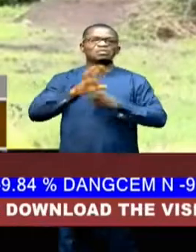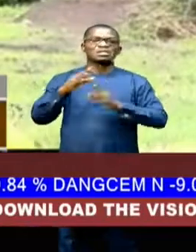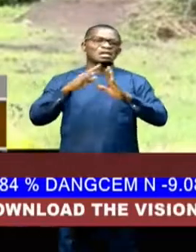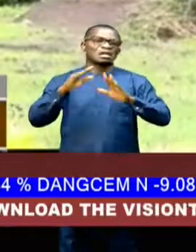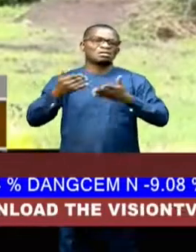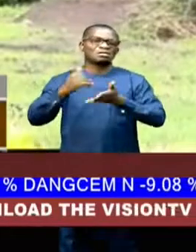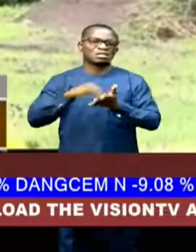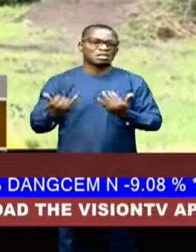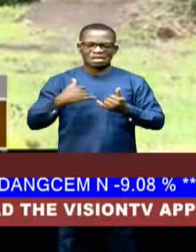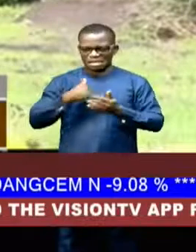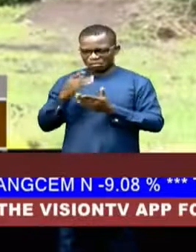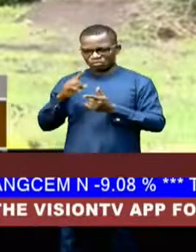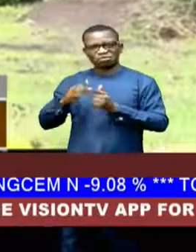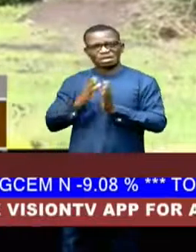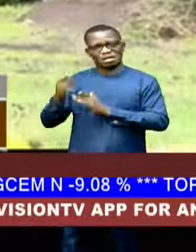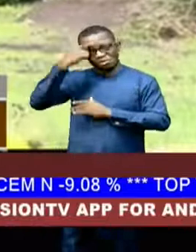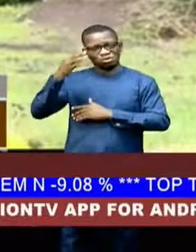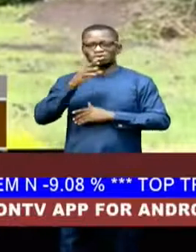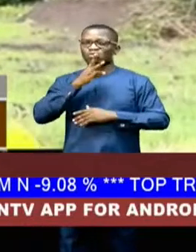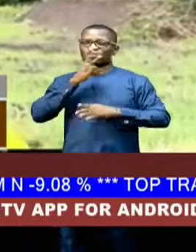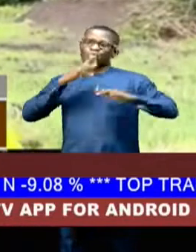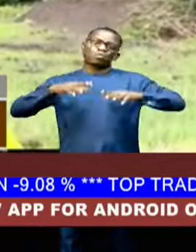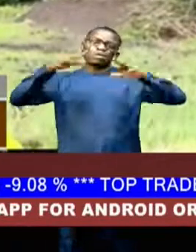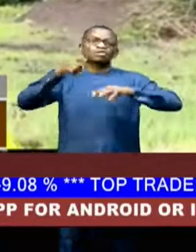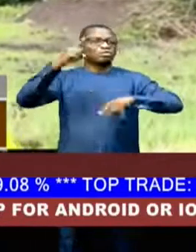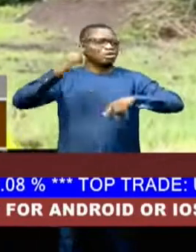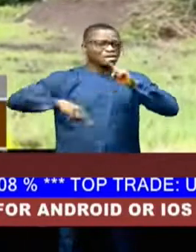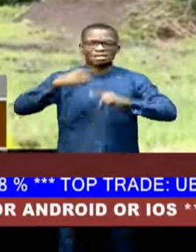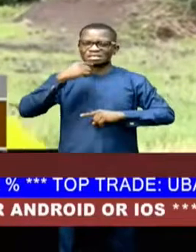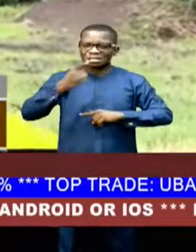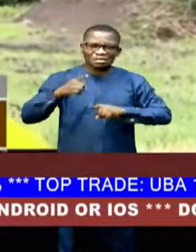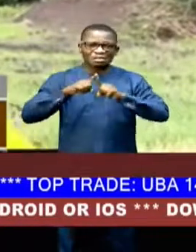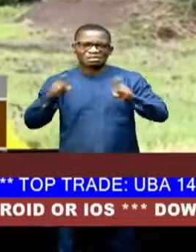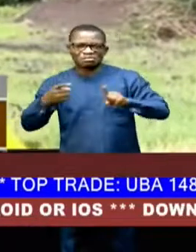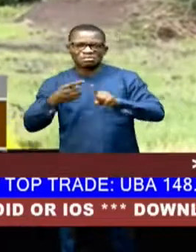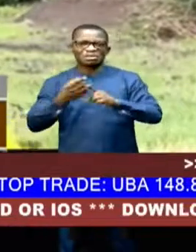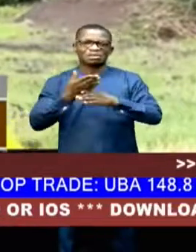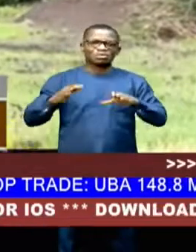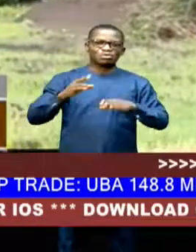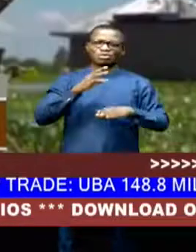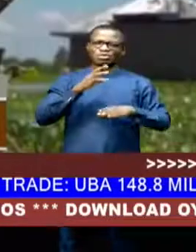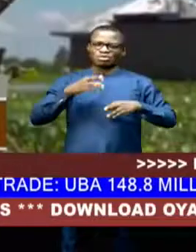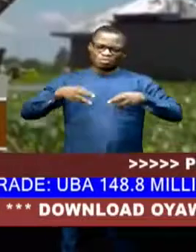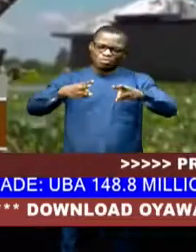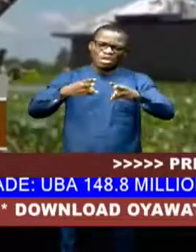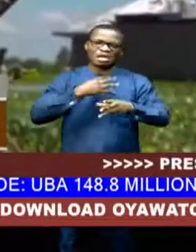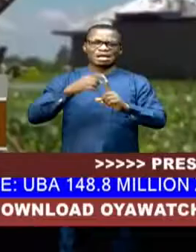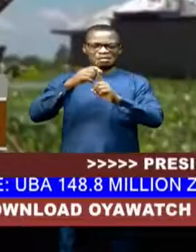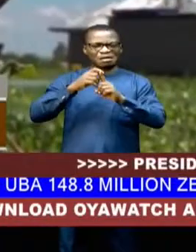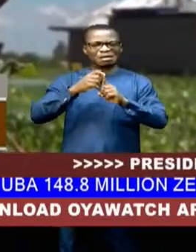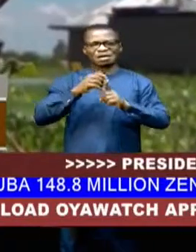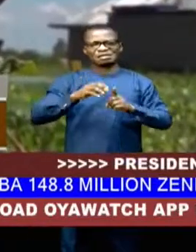elsewhere because of the rains. You cannot tell the difference between the road and a rice field. On Tuesday,